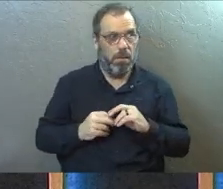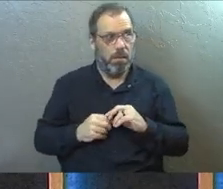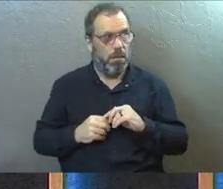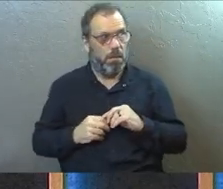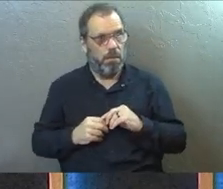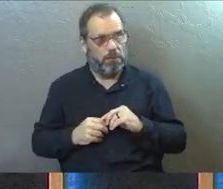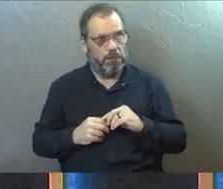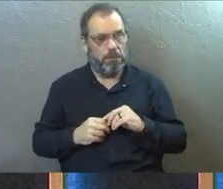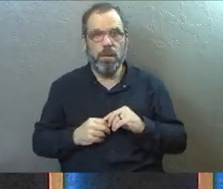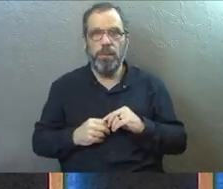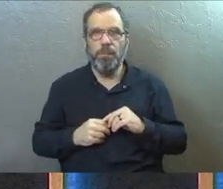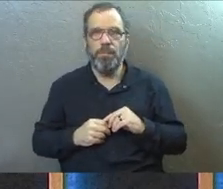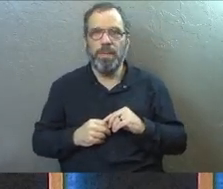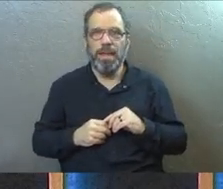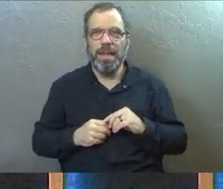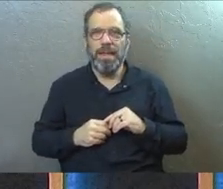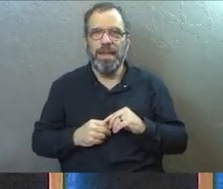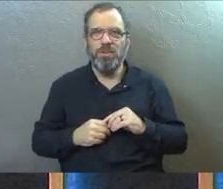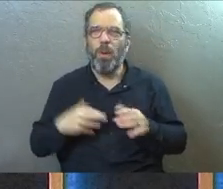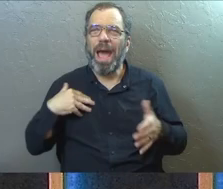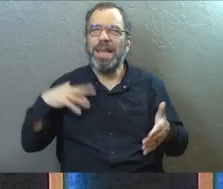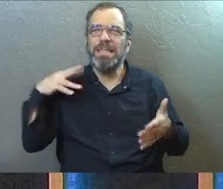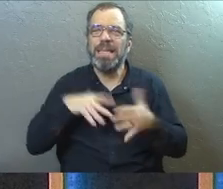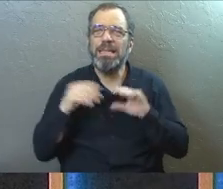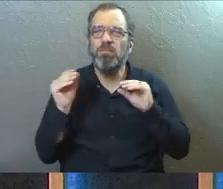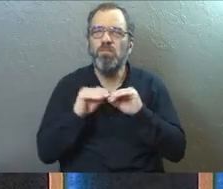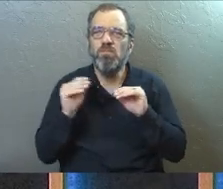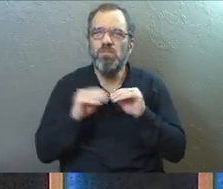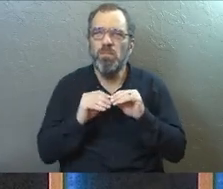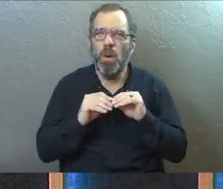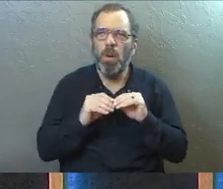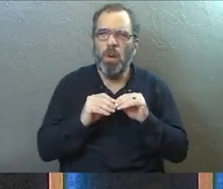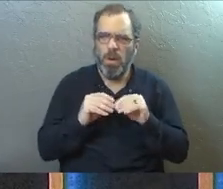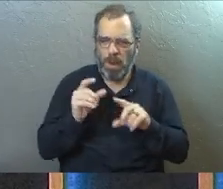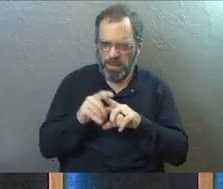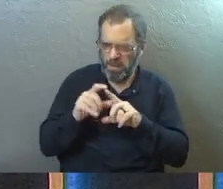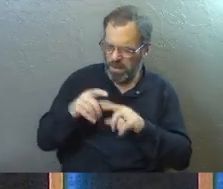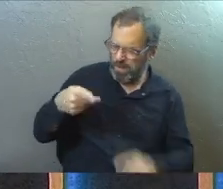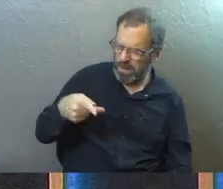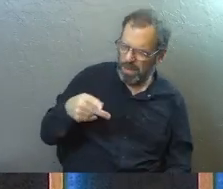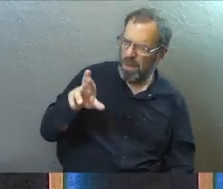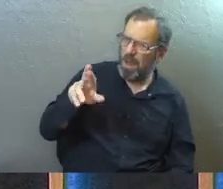It's curious. It got me digging a little bit. Why would he say prevent?